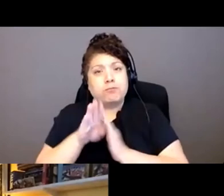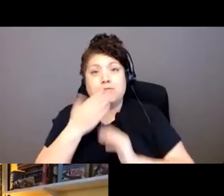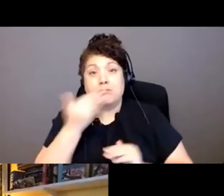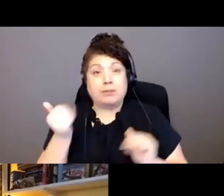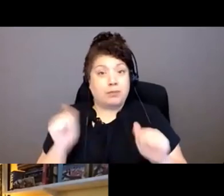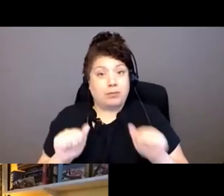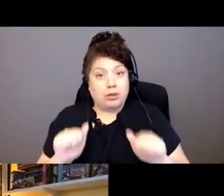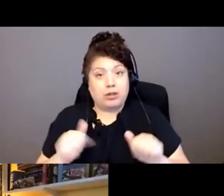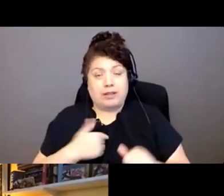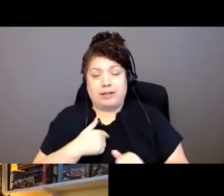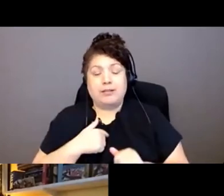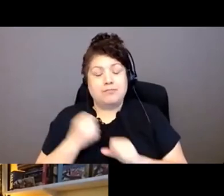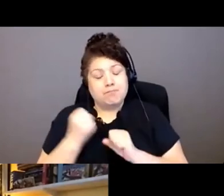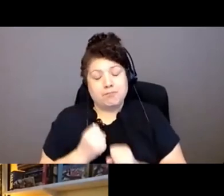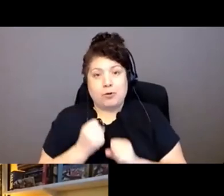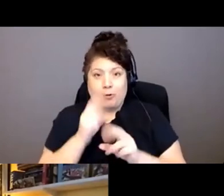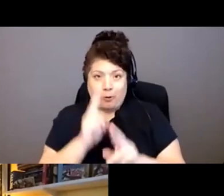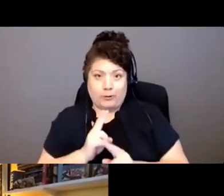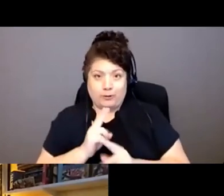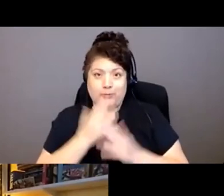very honored. Thank you so much.